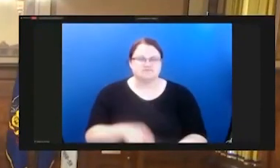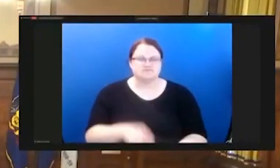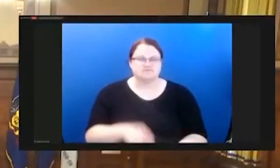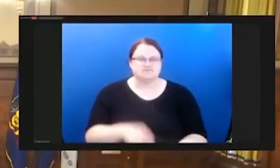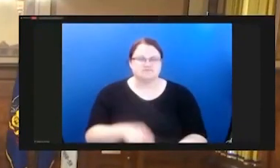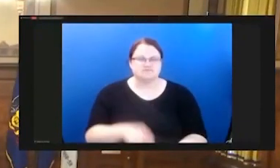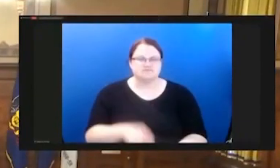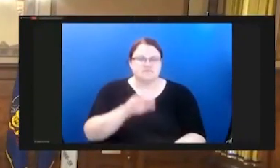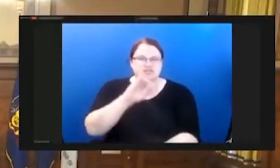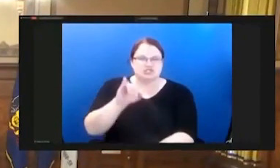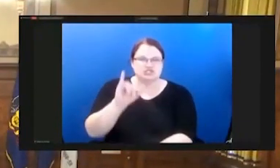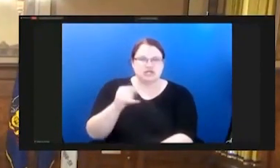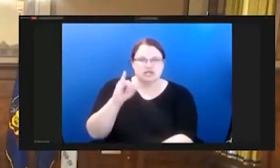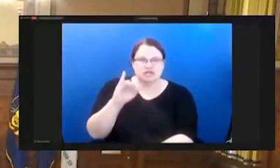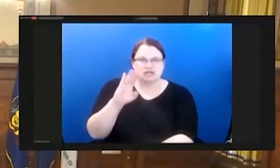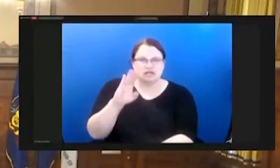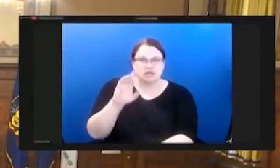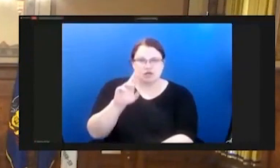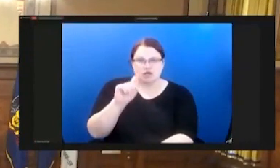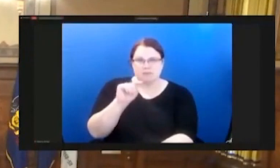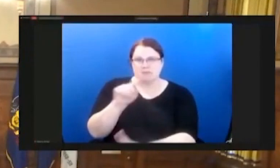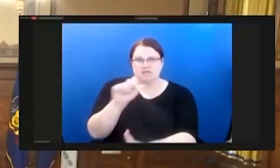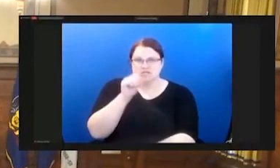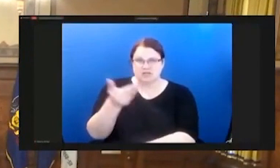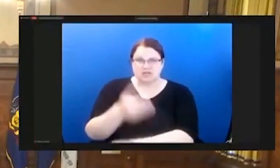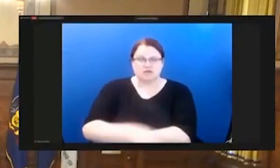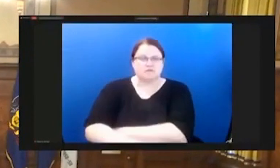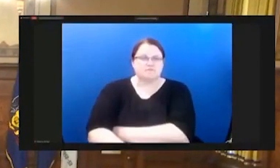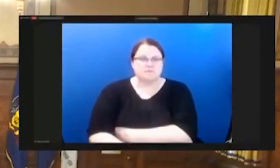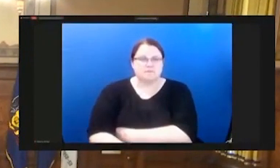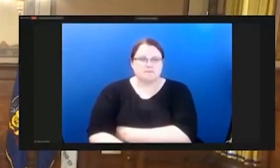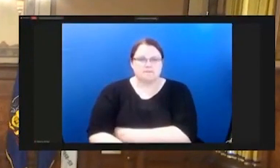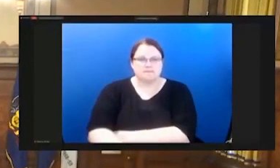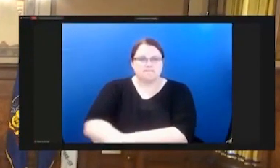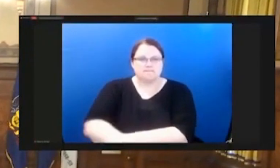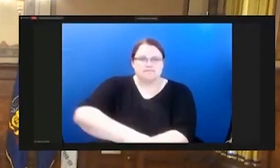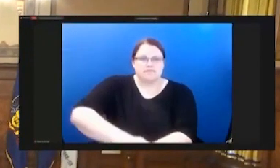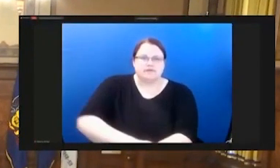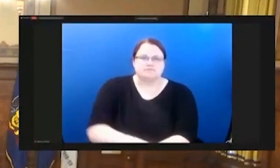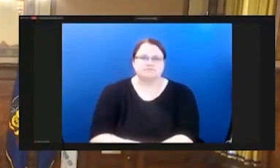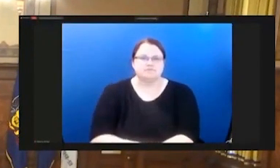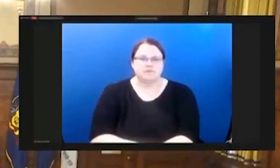Okay. Thank you. And our next speaker is Aaron Pratt.